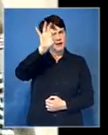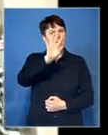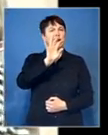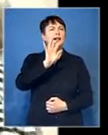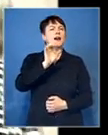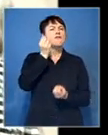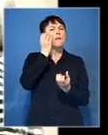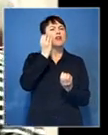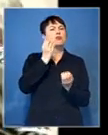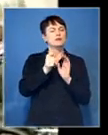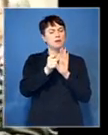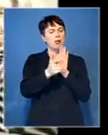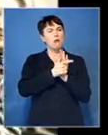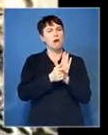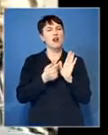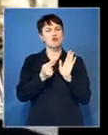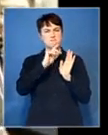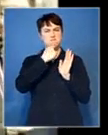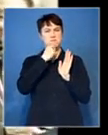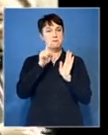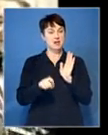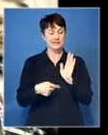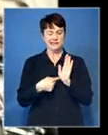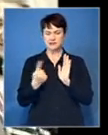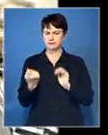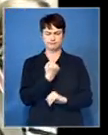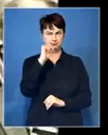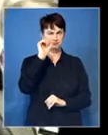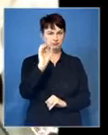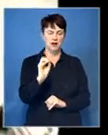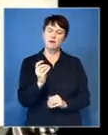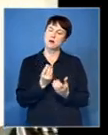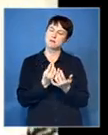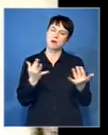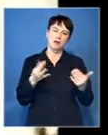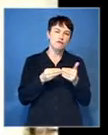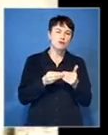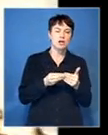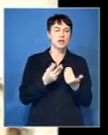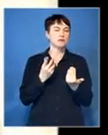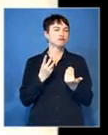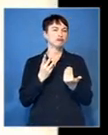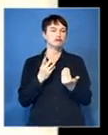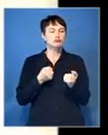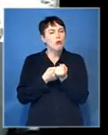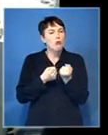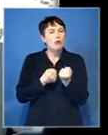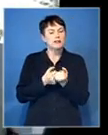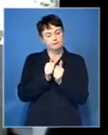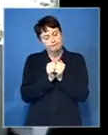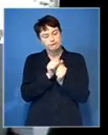was unthinkable. Friends and fans have taken to Twitter to pay tribute to the fallen anti-apartheid activist.